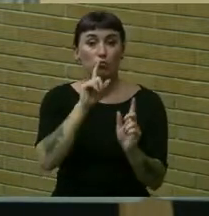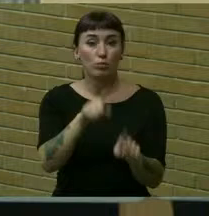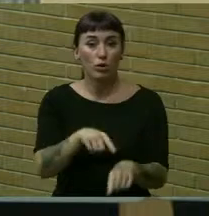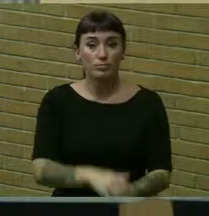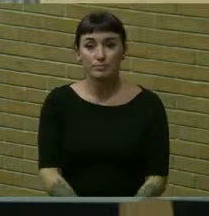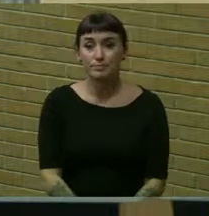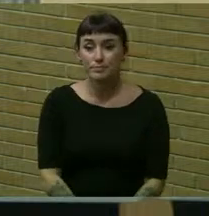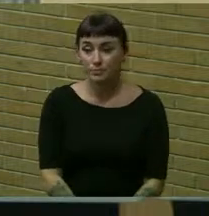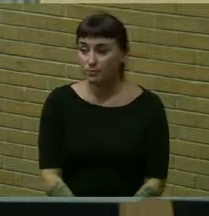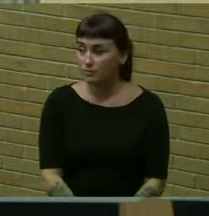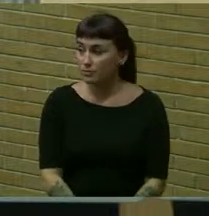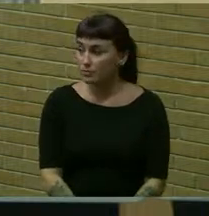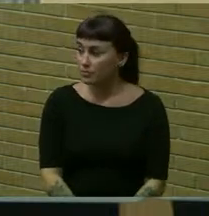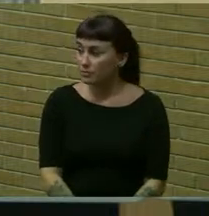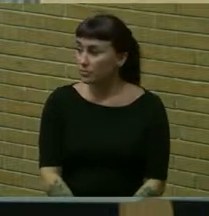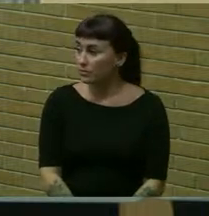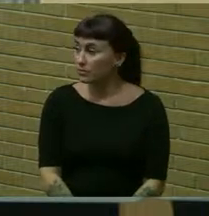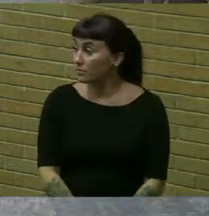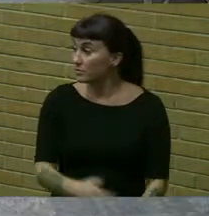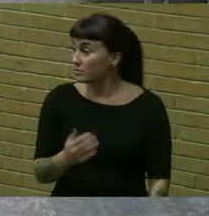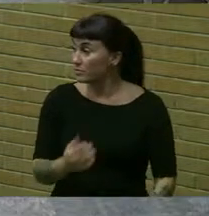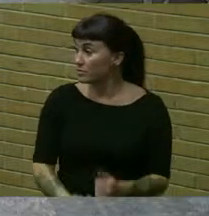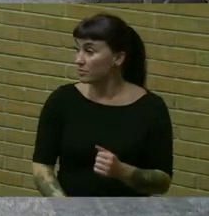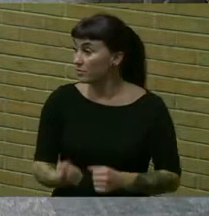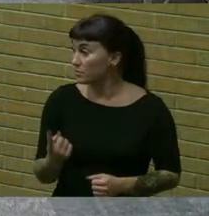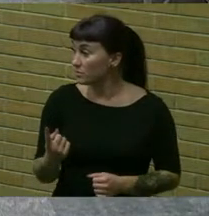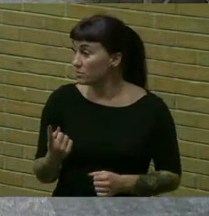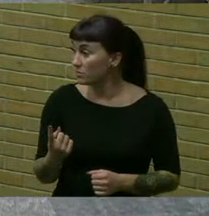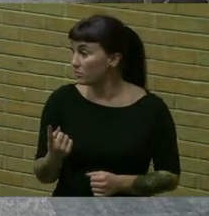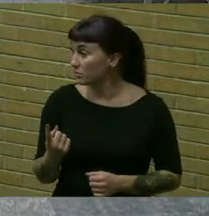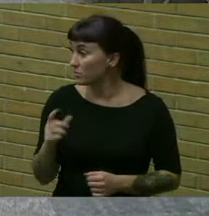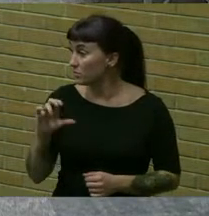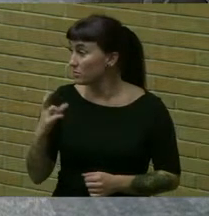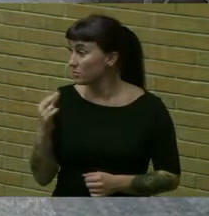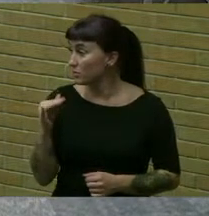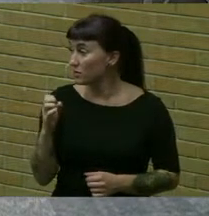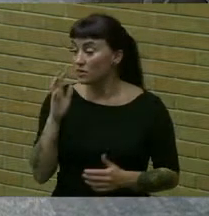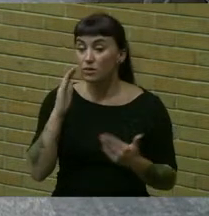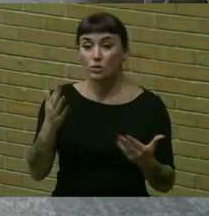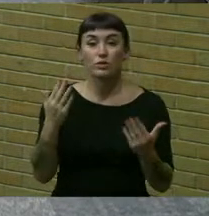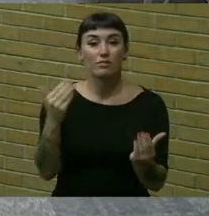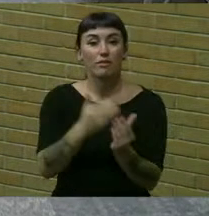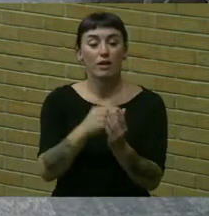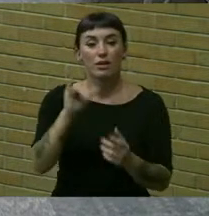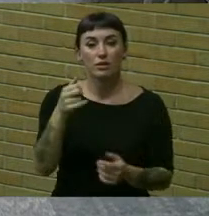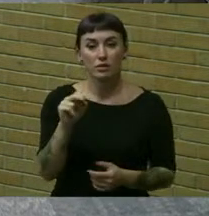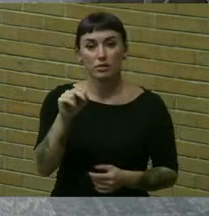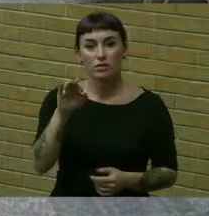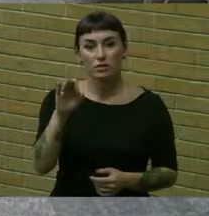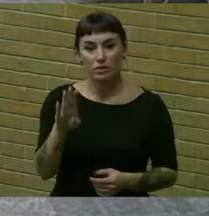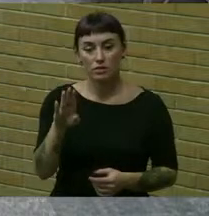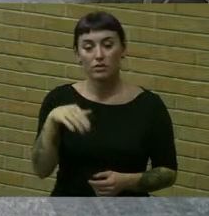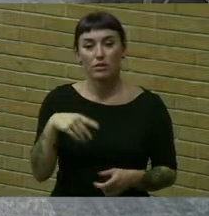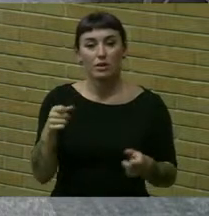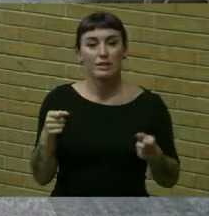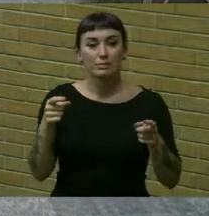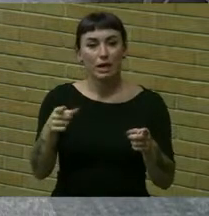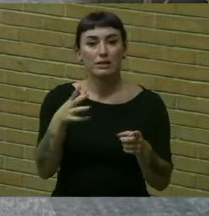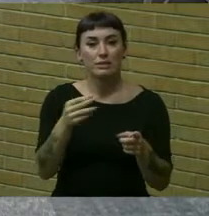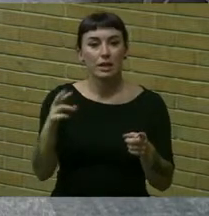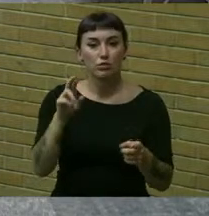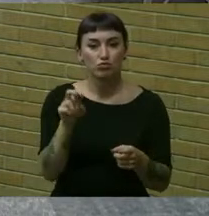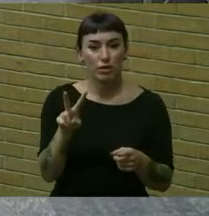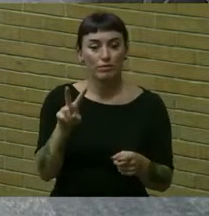from anybody we move that we receive and file the january and february expense and revenue